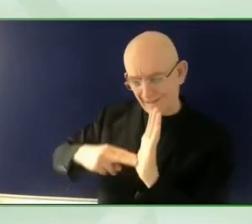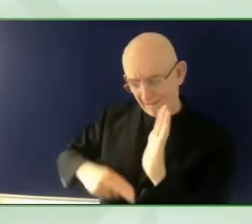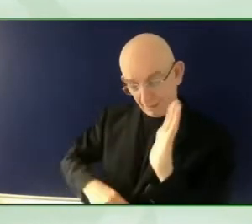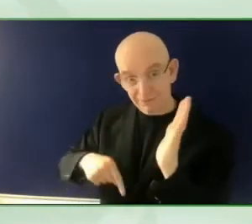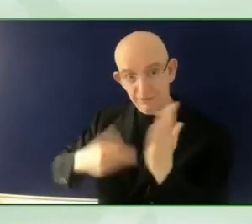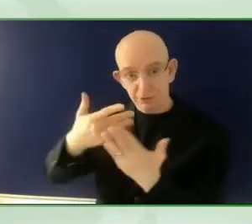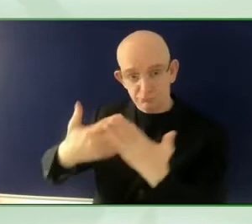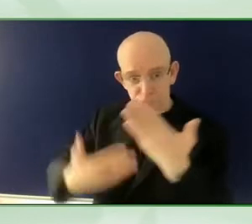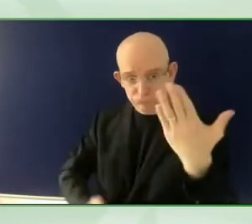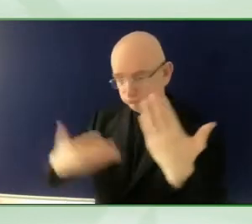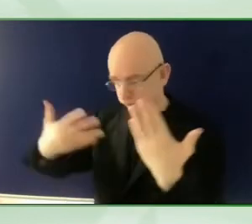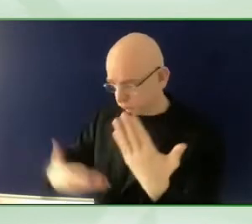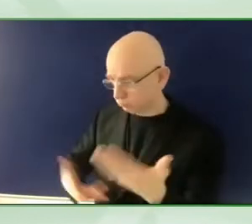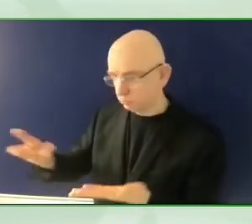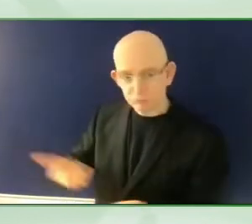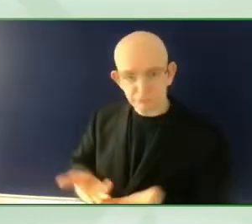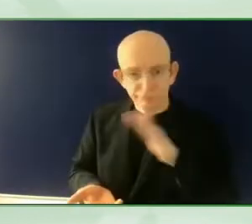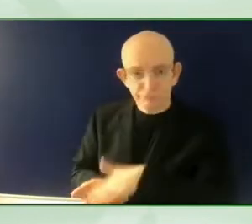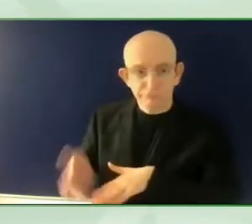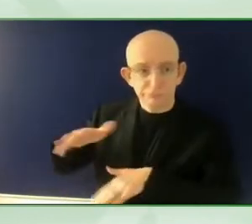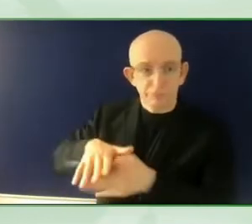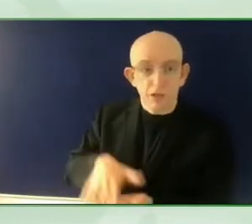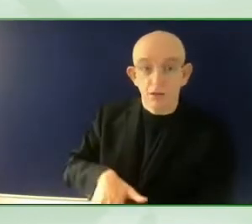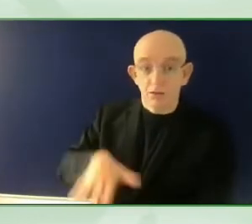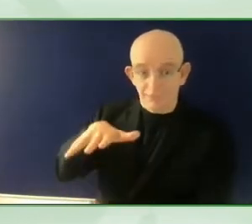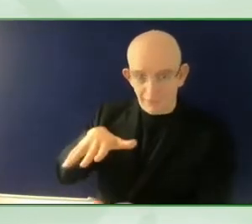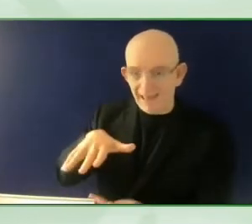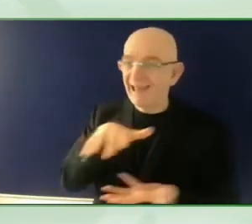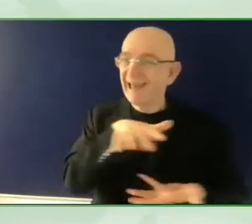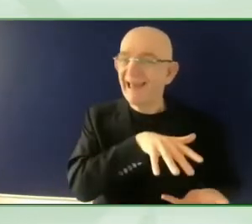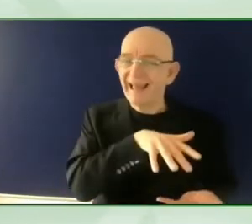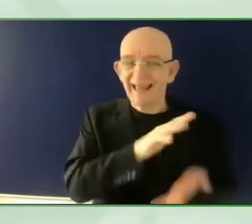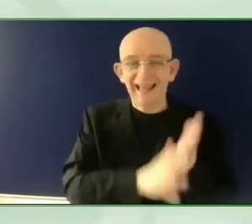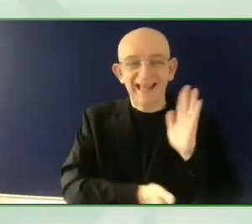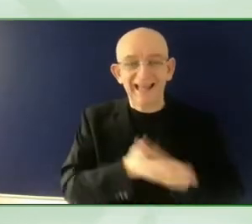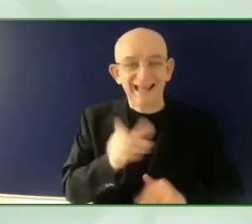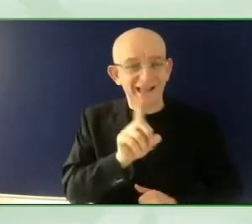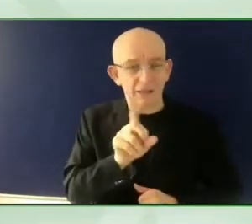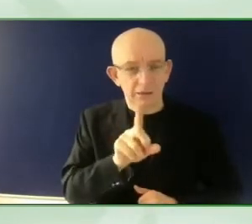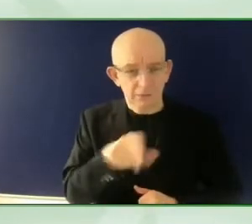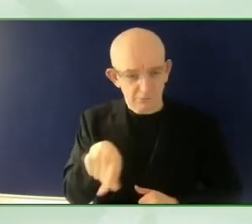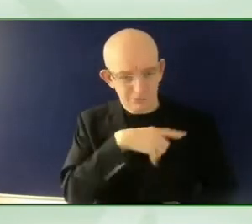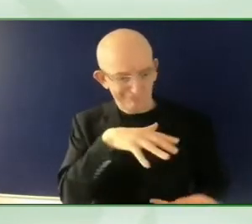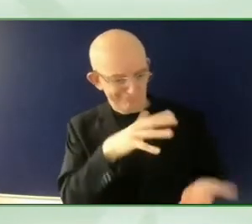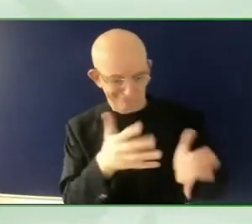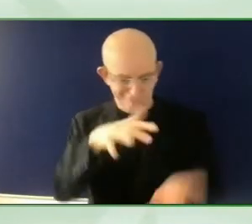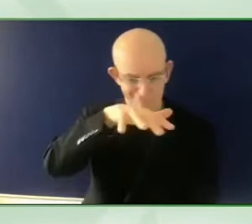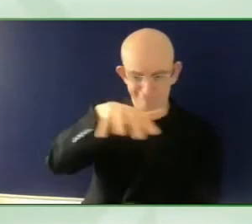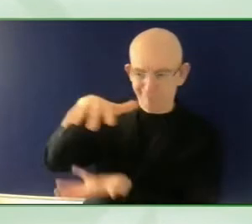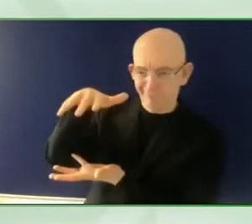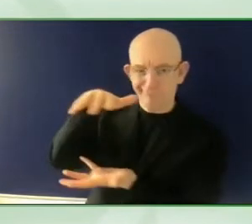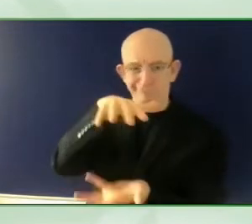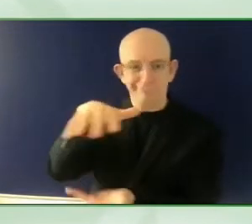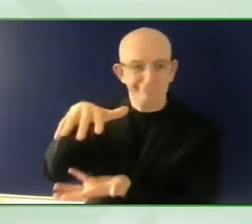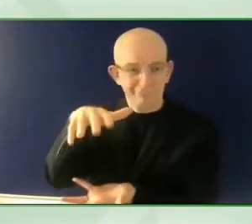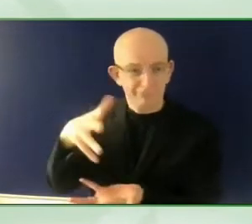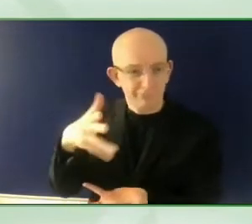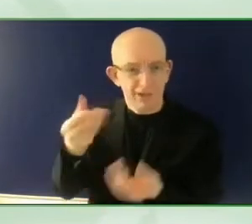commitments? So interestingly, for the GDS 2022, we allowed